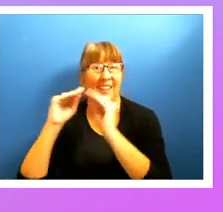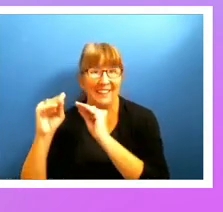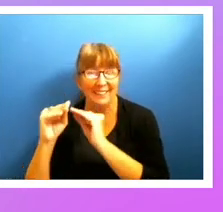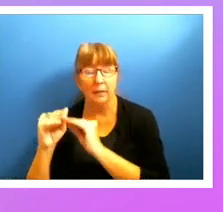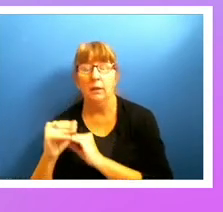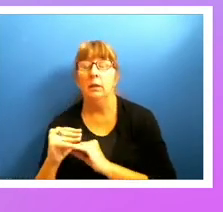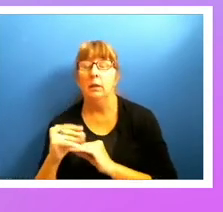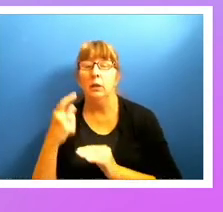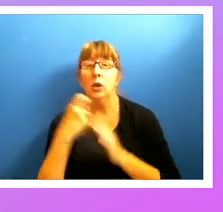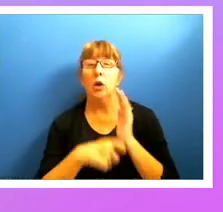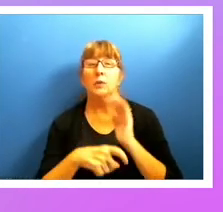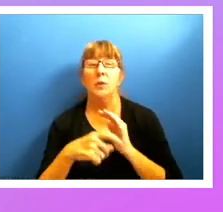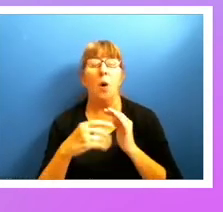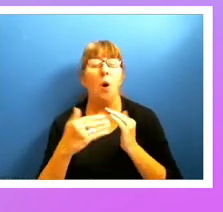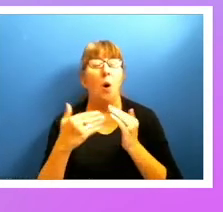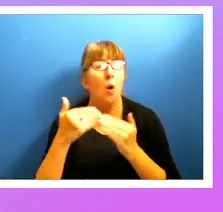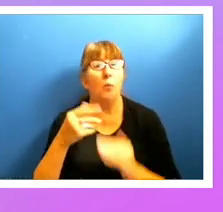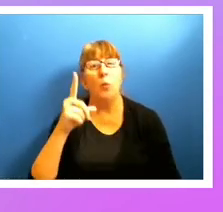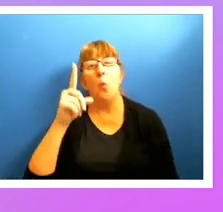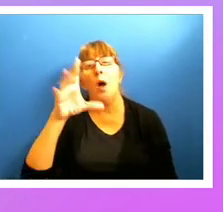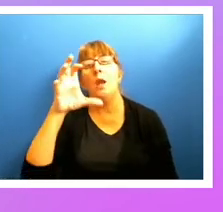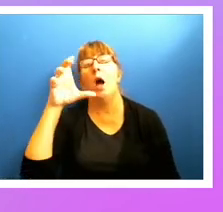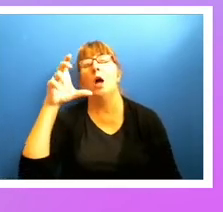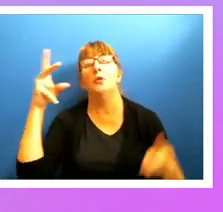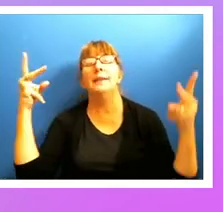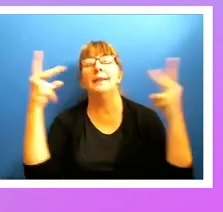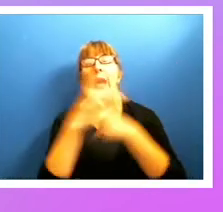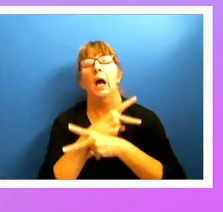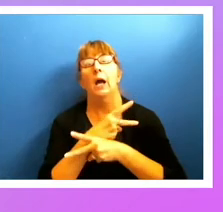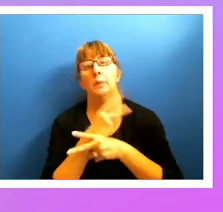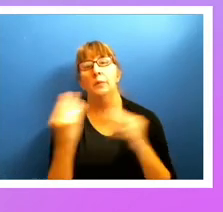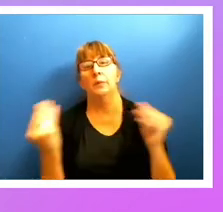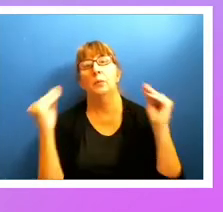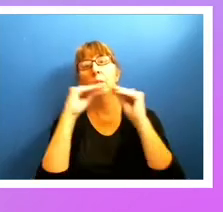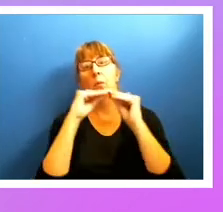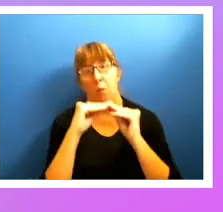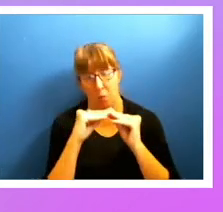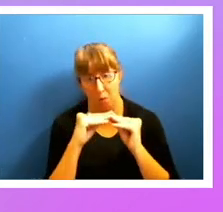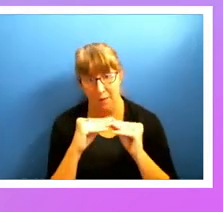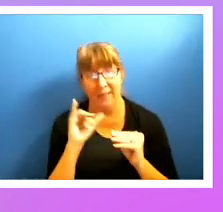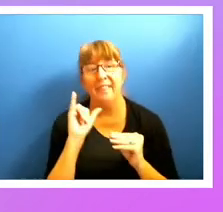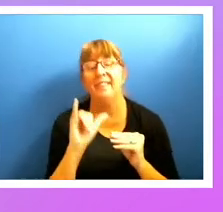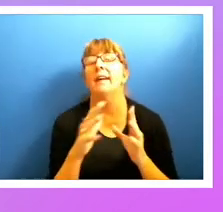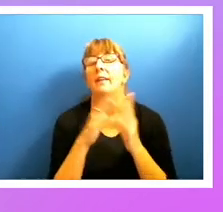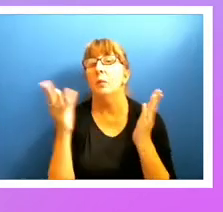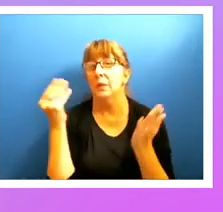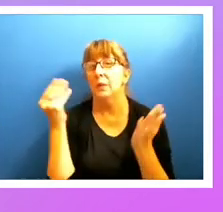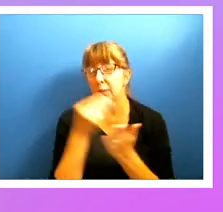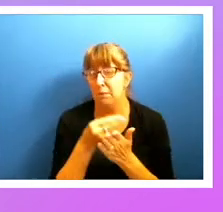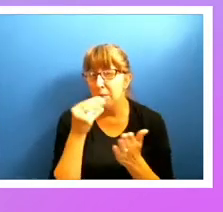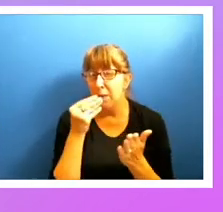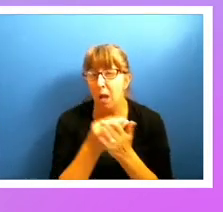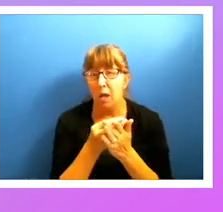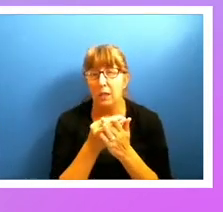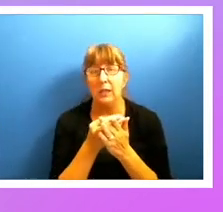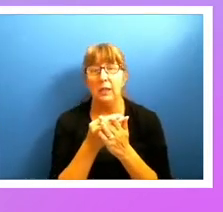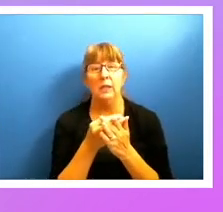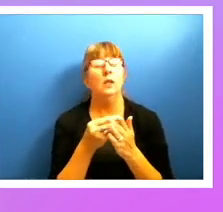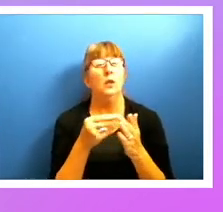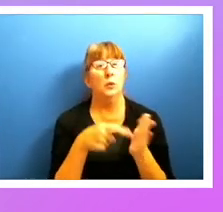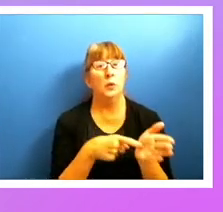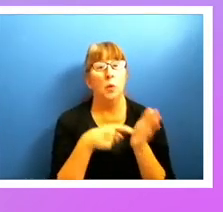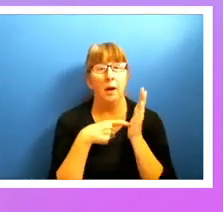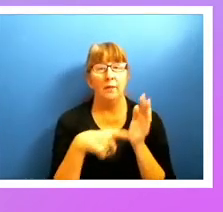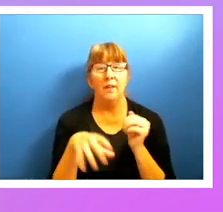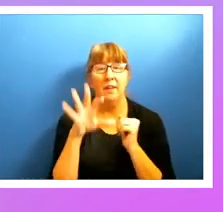that's how much more money we're injecting into that when we see the reactive fix loss coming out at